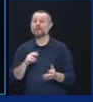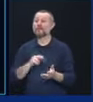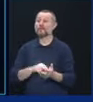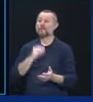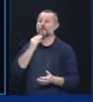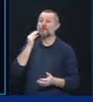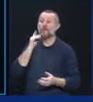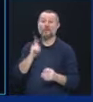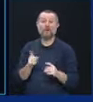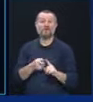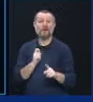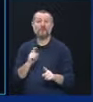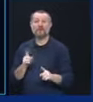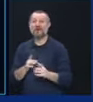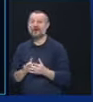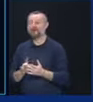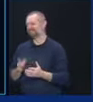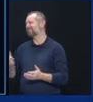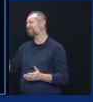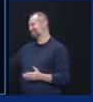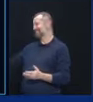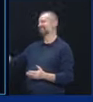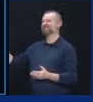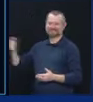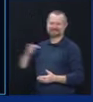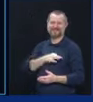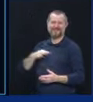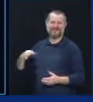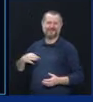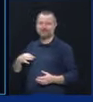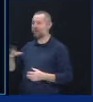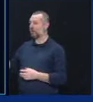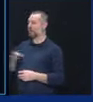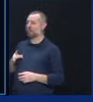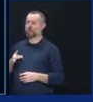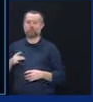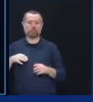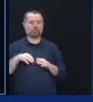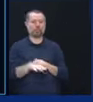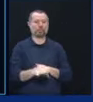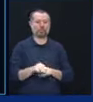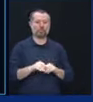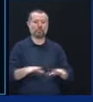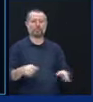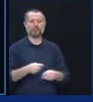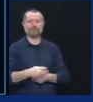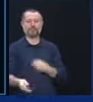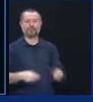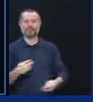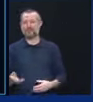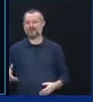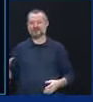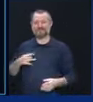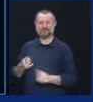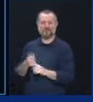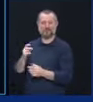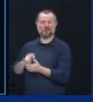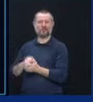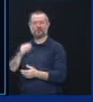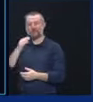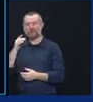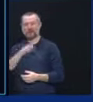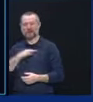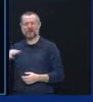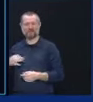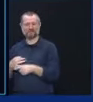They got it at home. They got it in the grocery store. They went to work. And they brought in COVID. COVID came in from the staff because we didn't even know there was